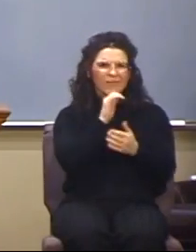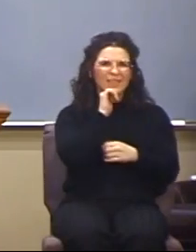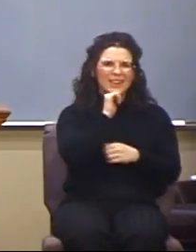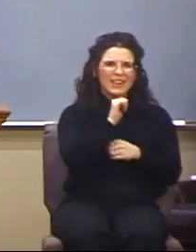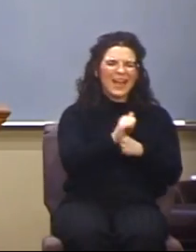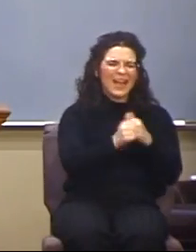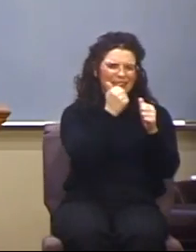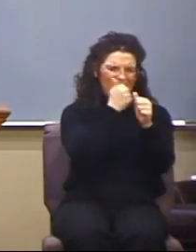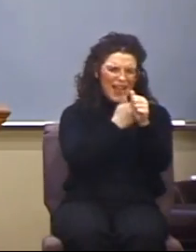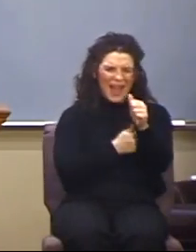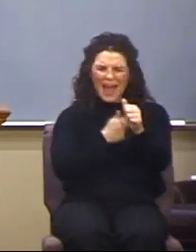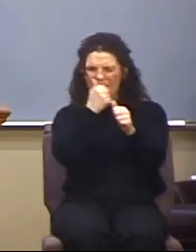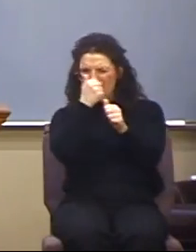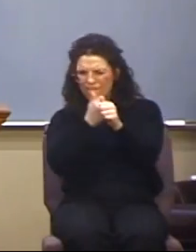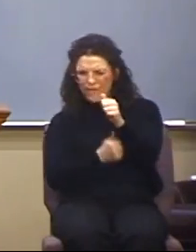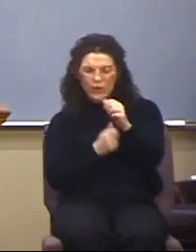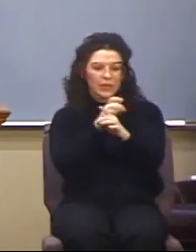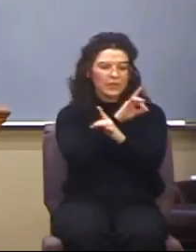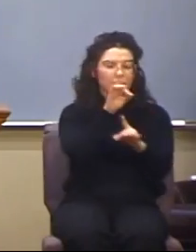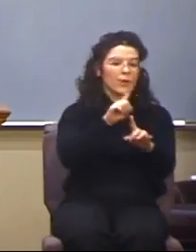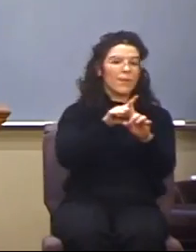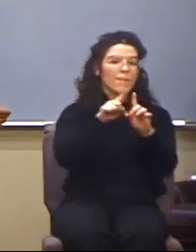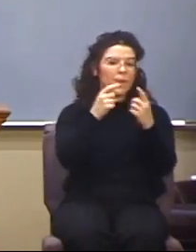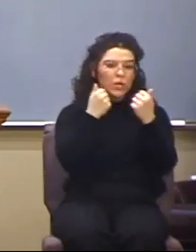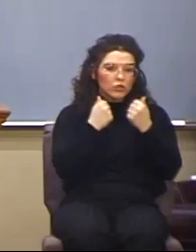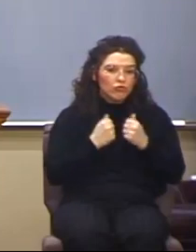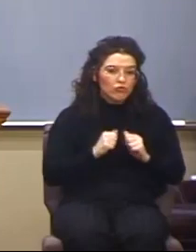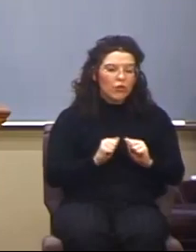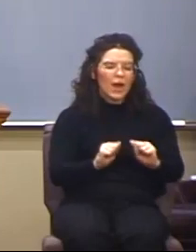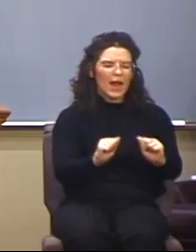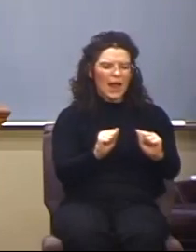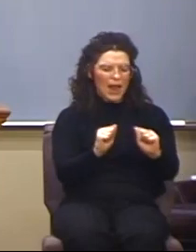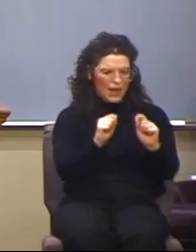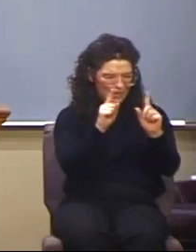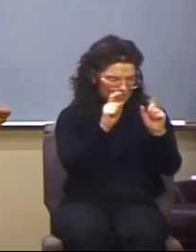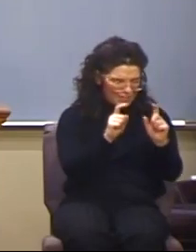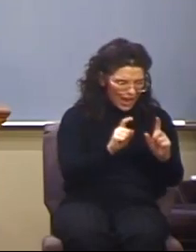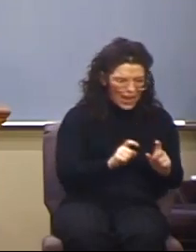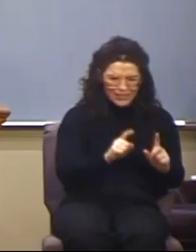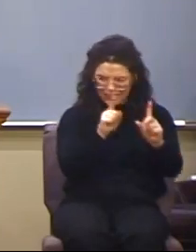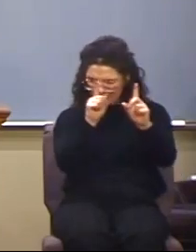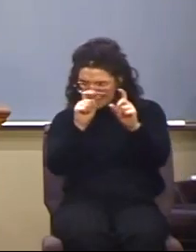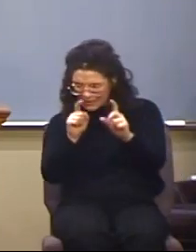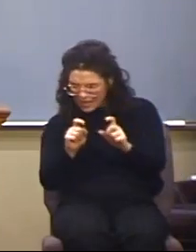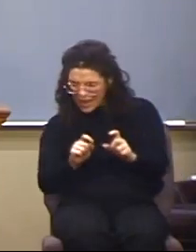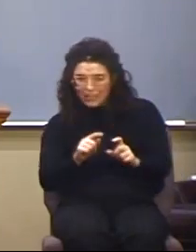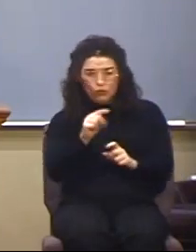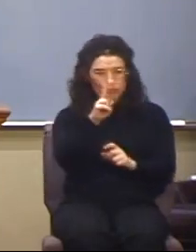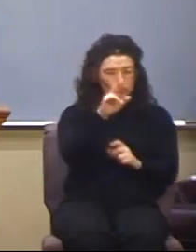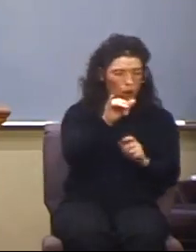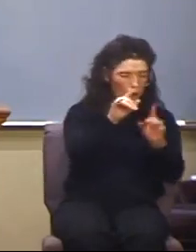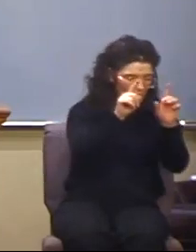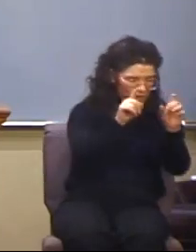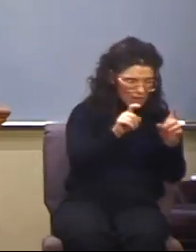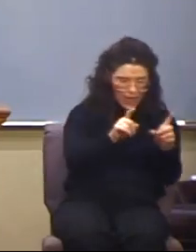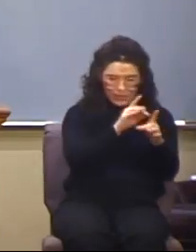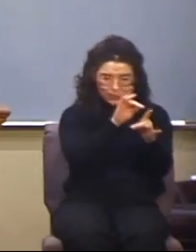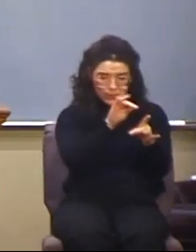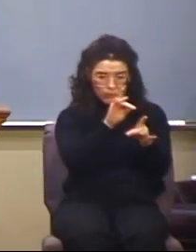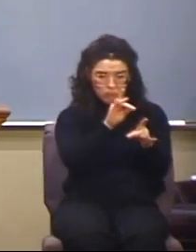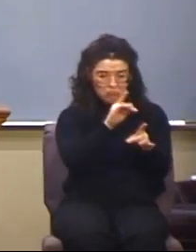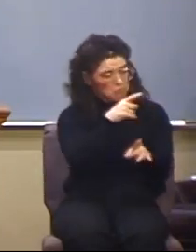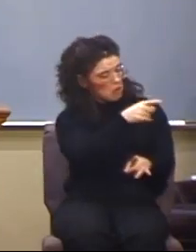but try the spirits, whether they are of God. Because many